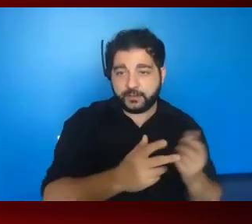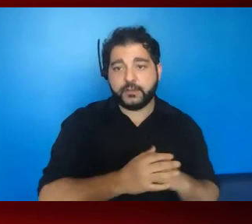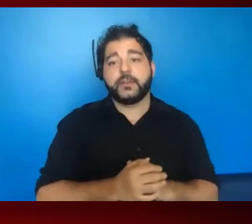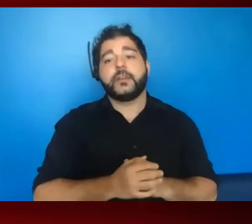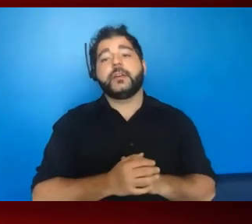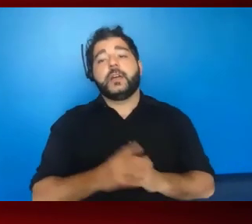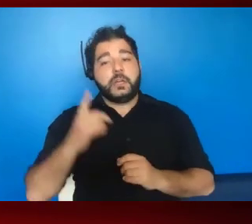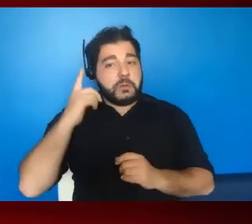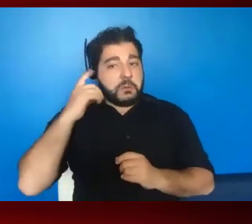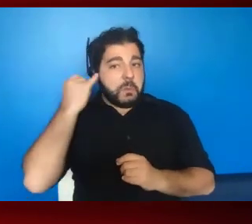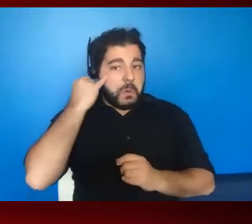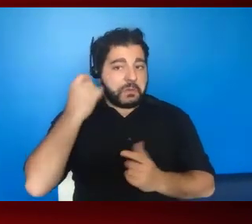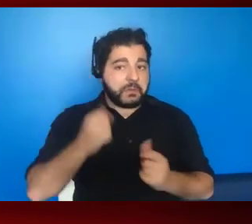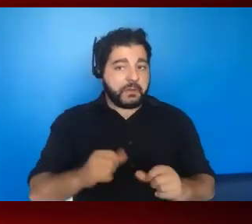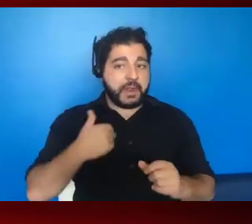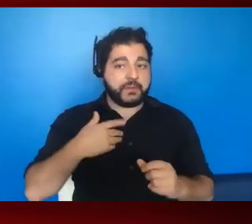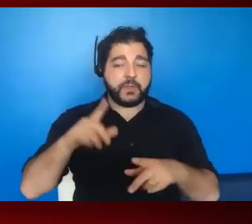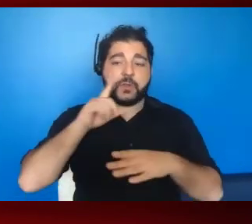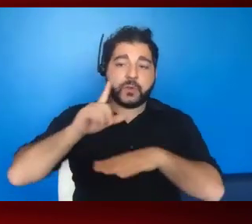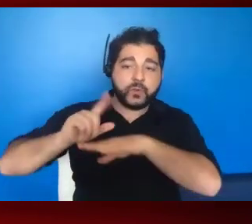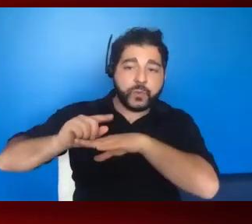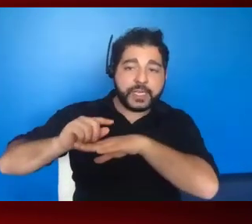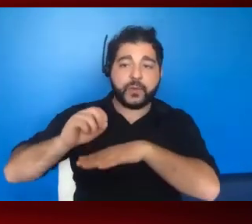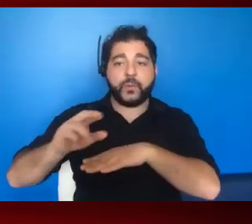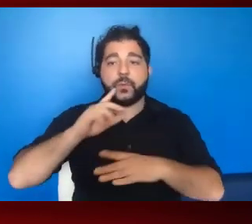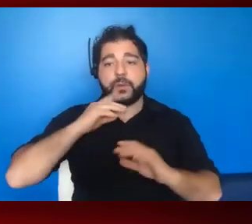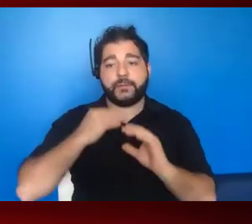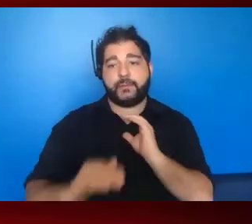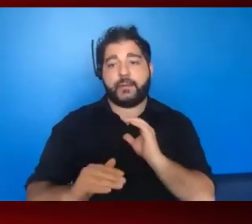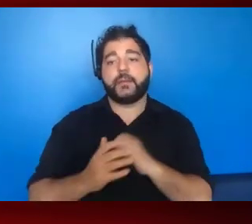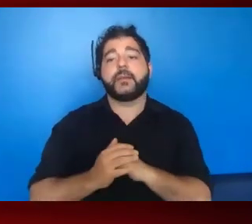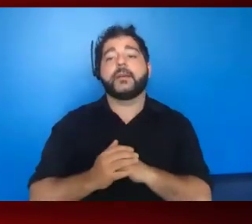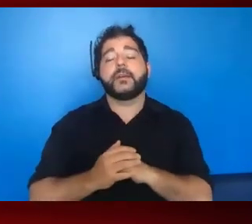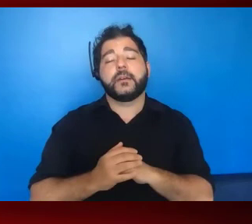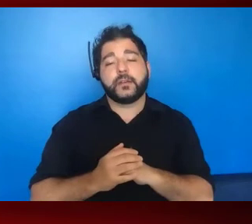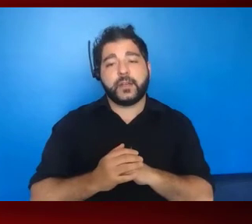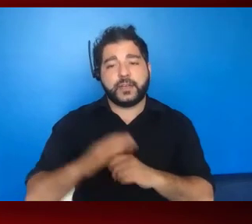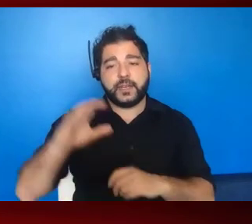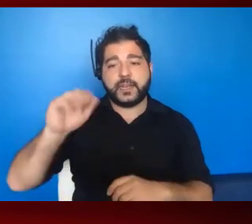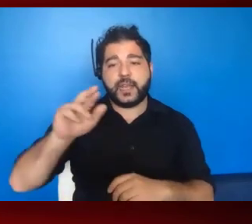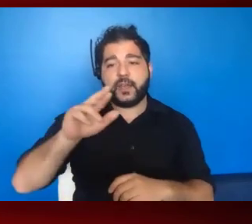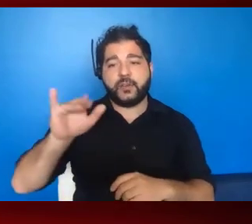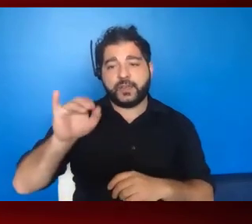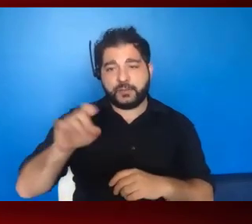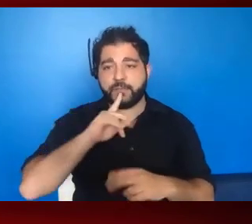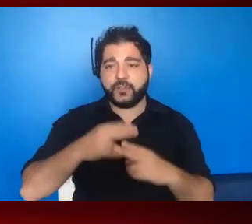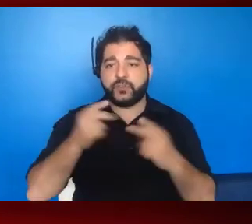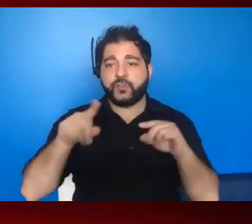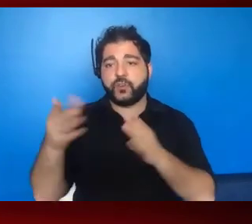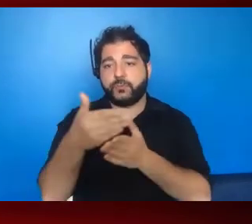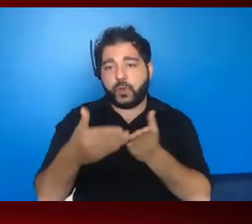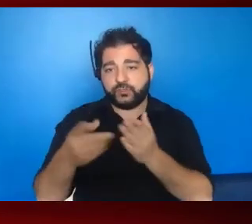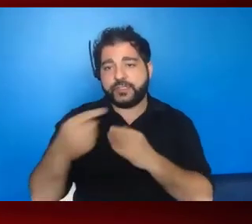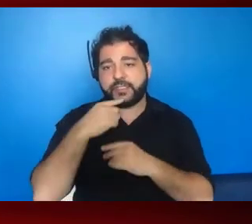you could send a tweet or send an email, um, thanking them. And Carrie mentioned it in, in her section, when she said,